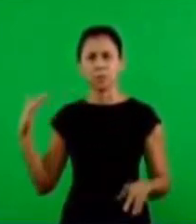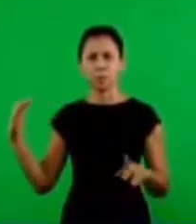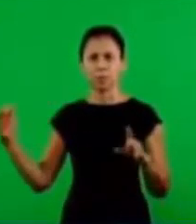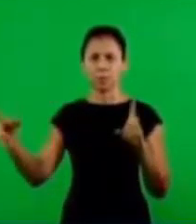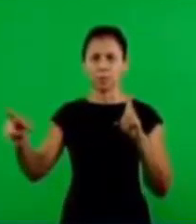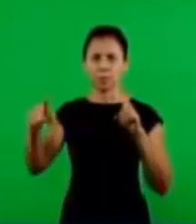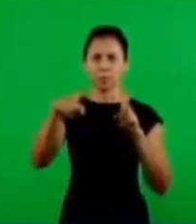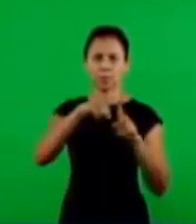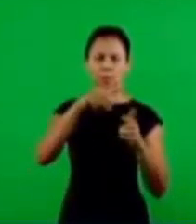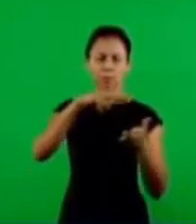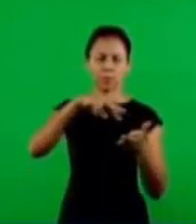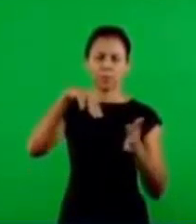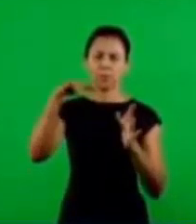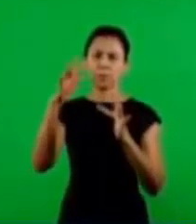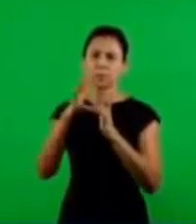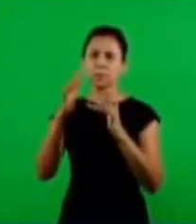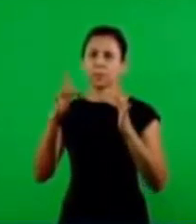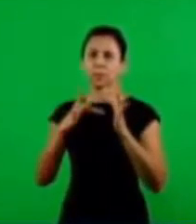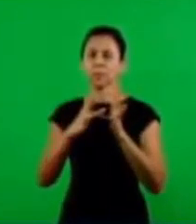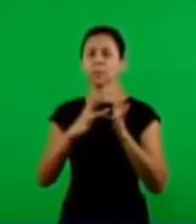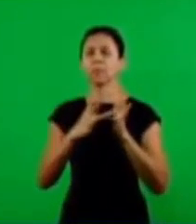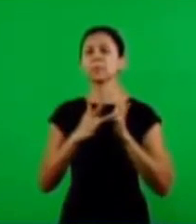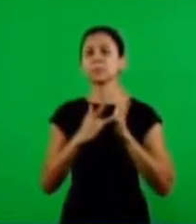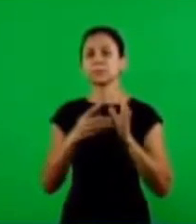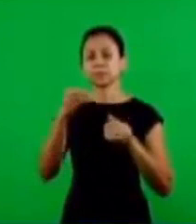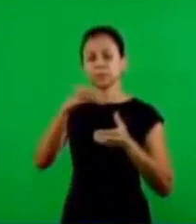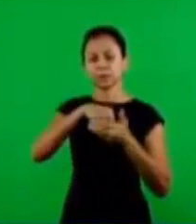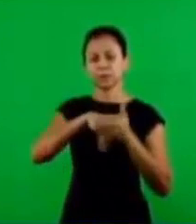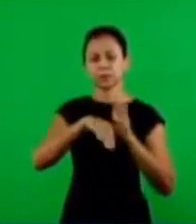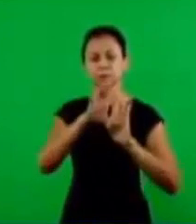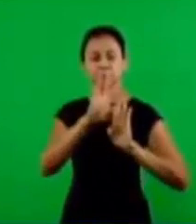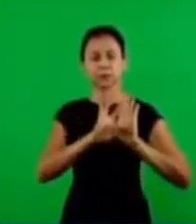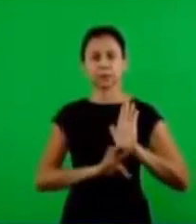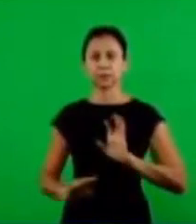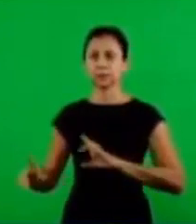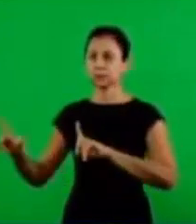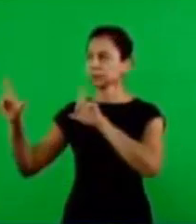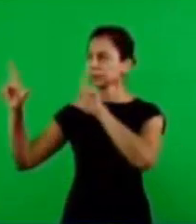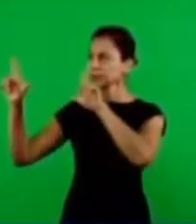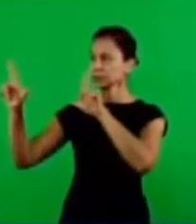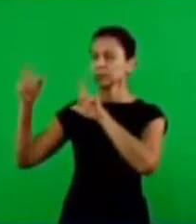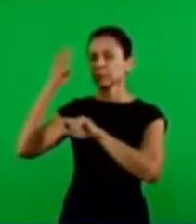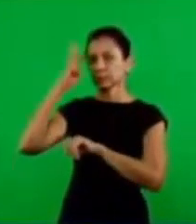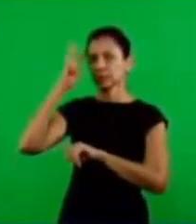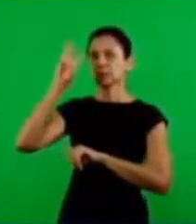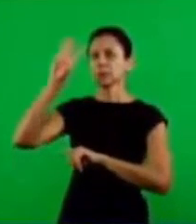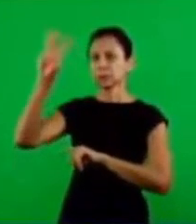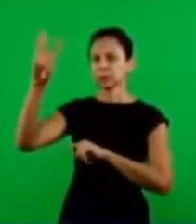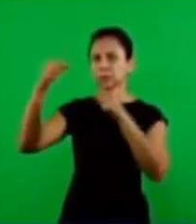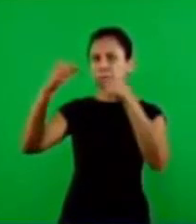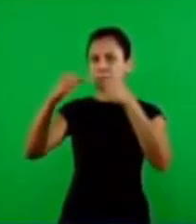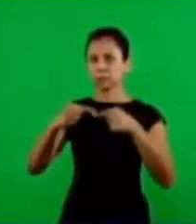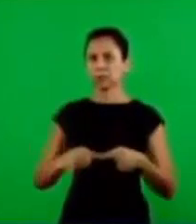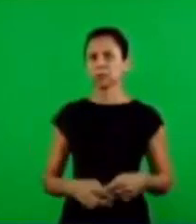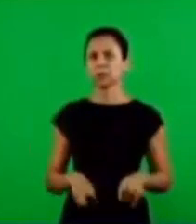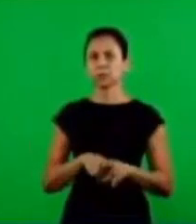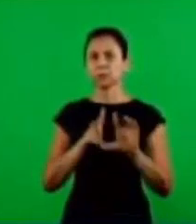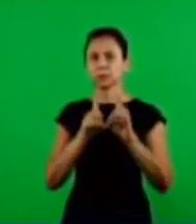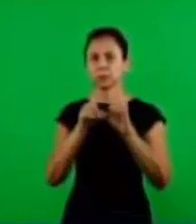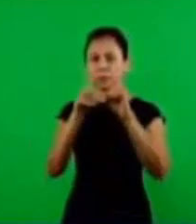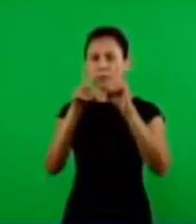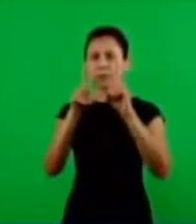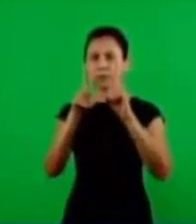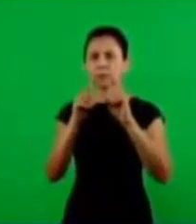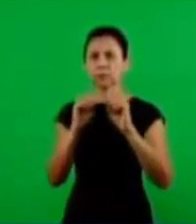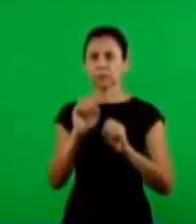resurrection of the Lord Jesus highlighted in this text that we speak of the three days and the doctrine